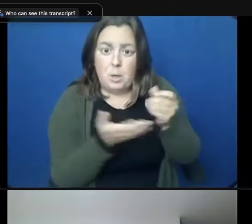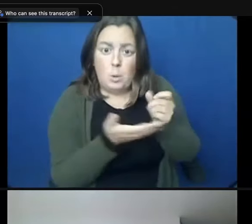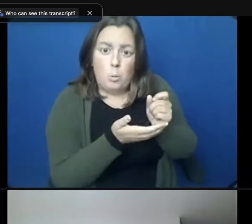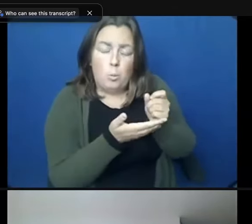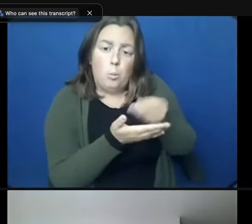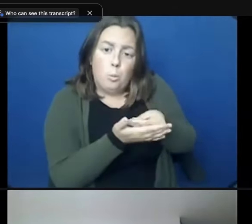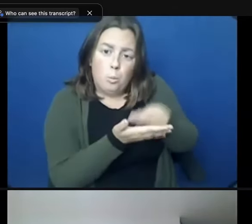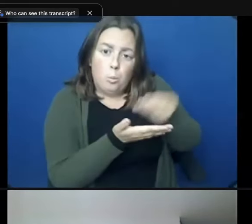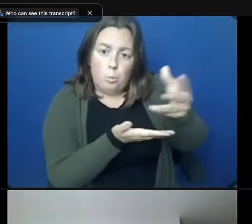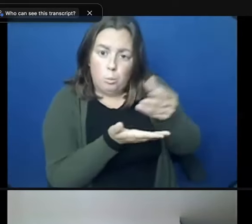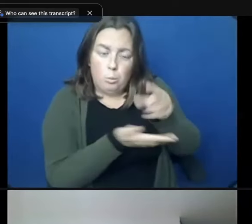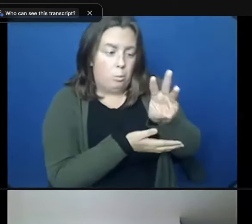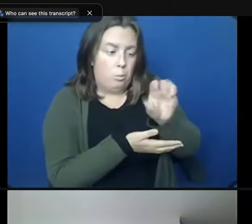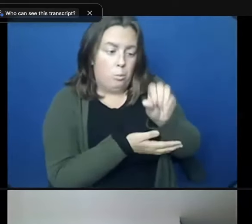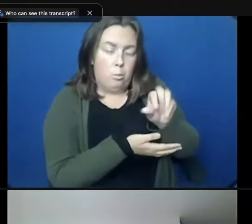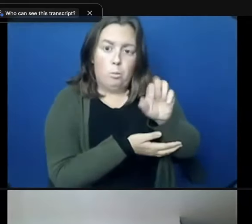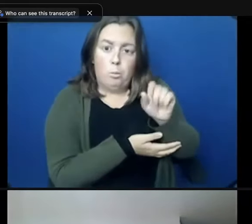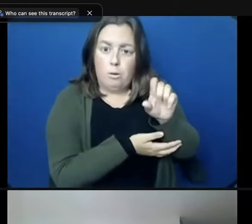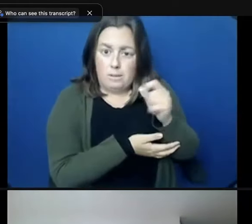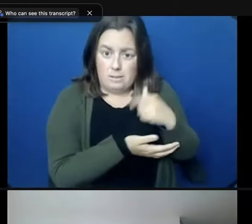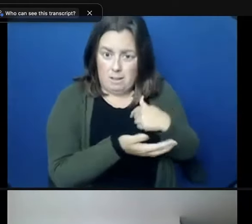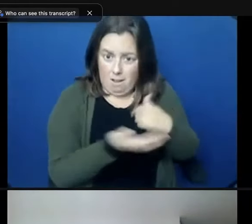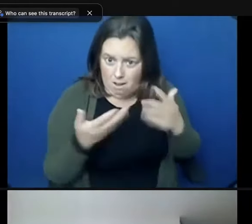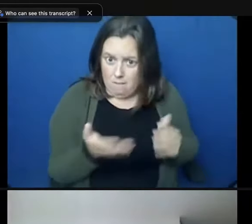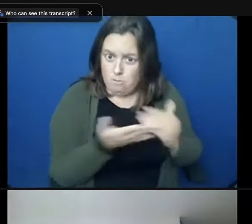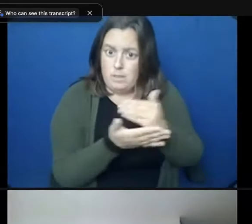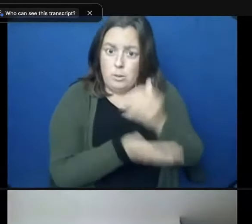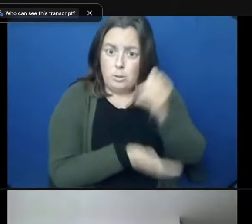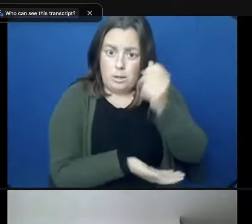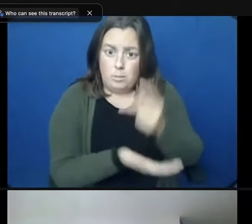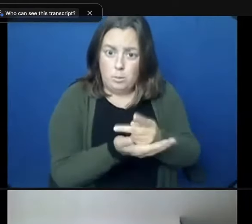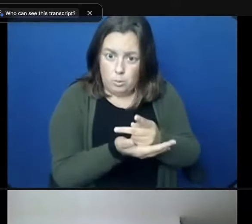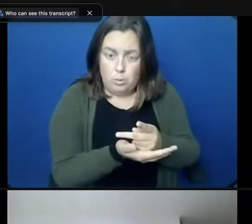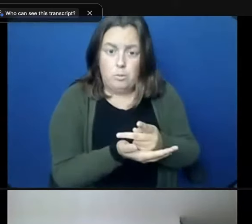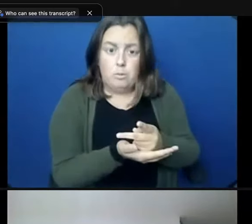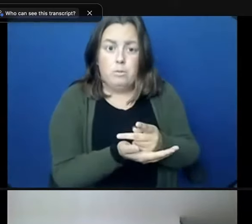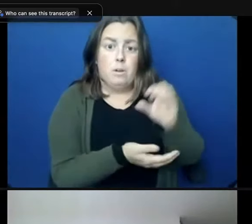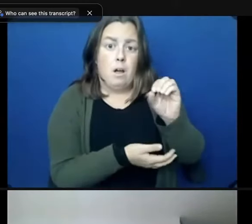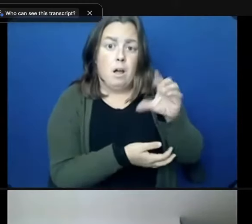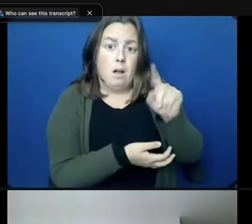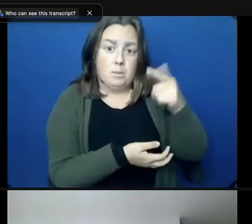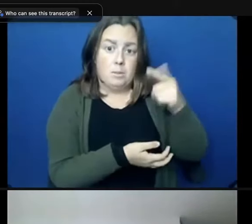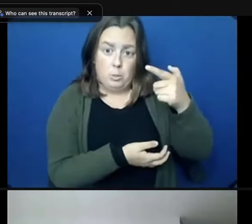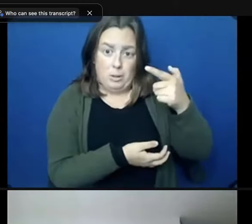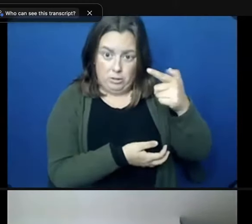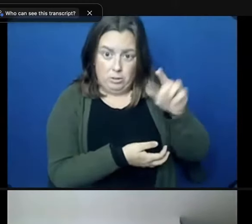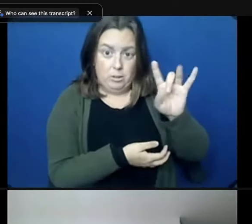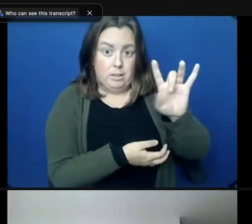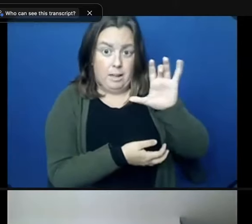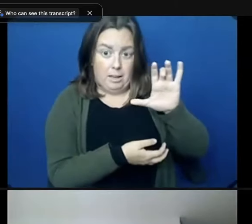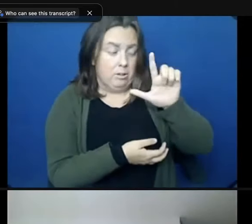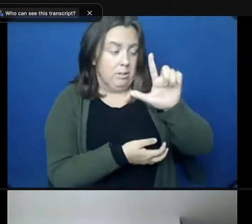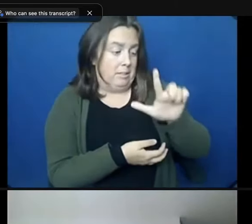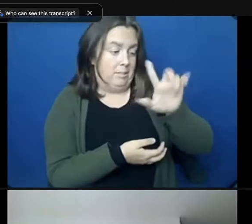I reviewed and approved the following warrants in which then to be put into public record. October 21st, $876